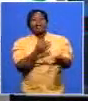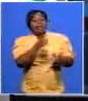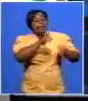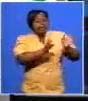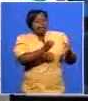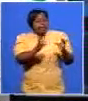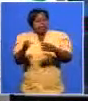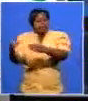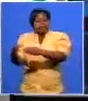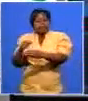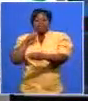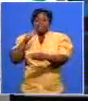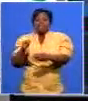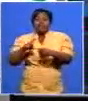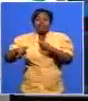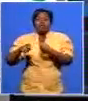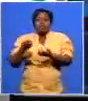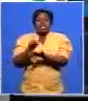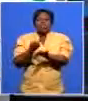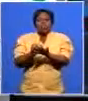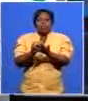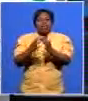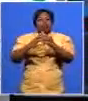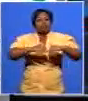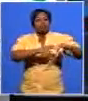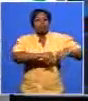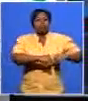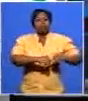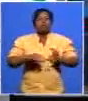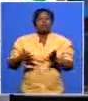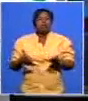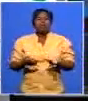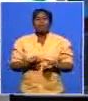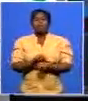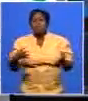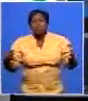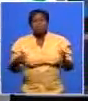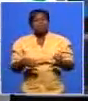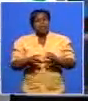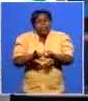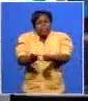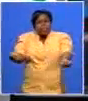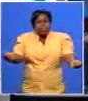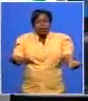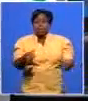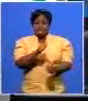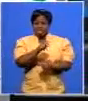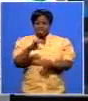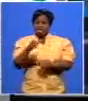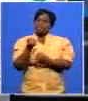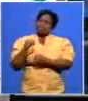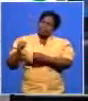the recent recession all of them everywhere in the world are out of power the ANC is not reflected to be